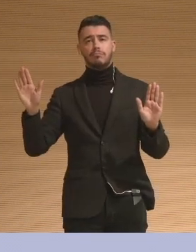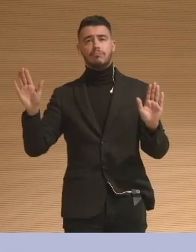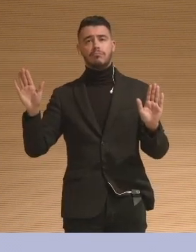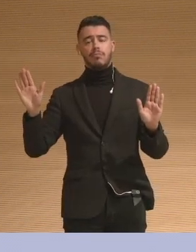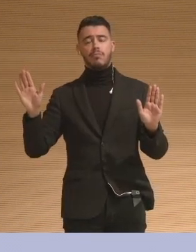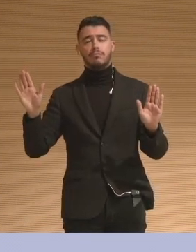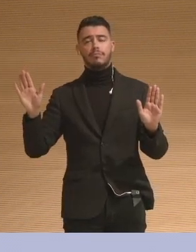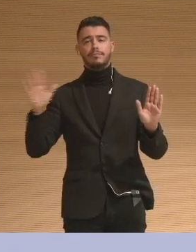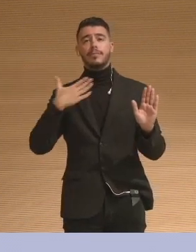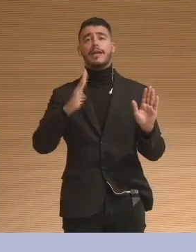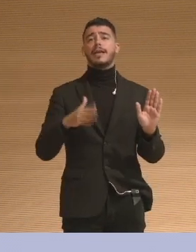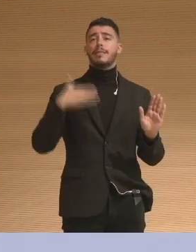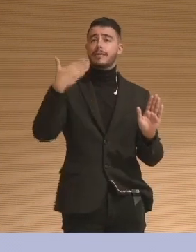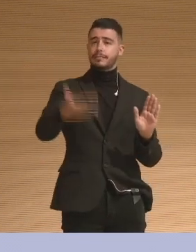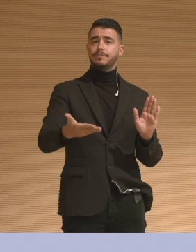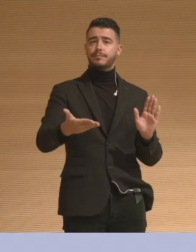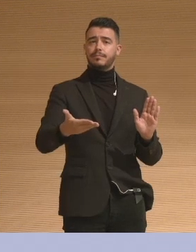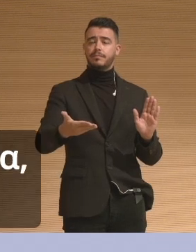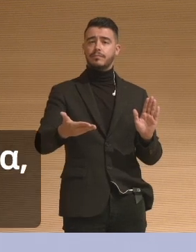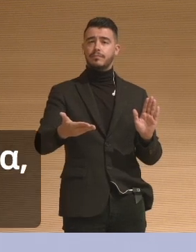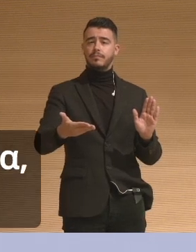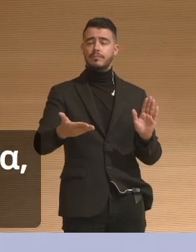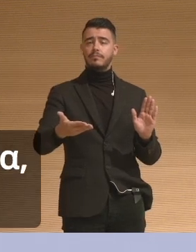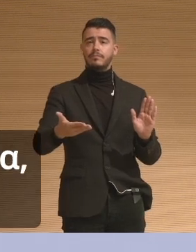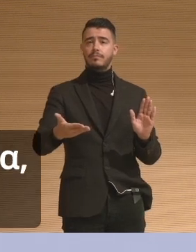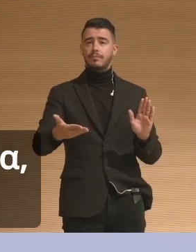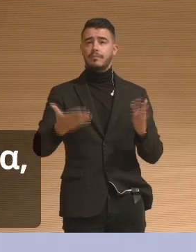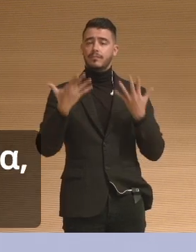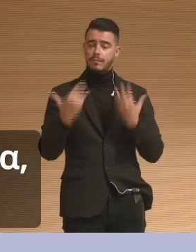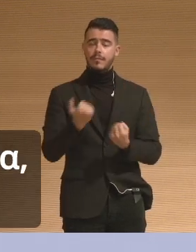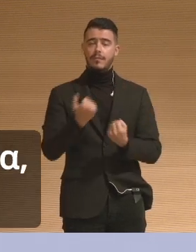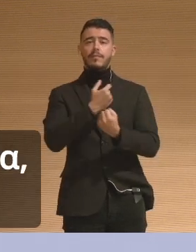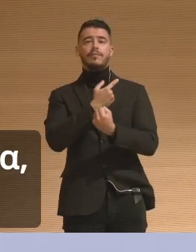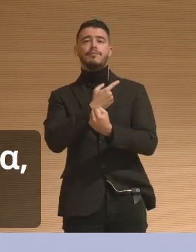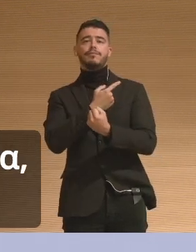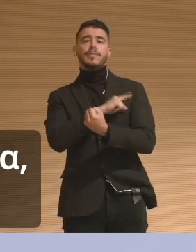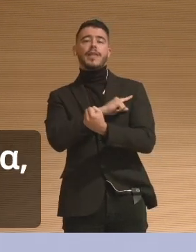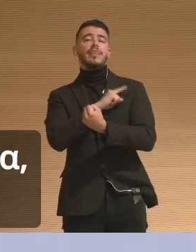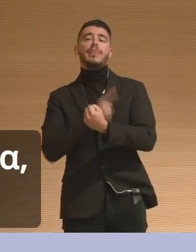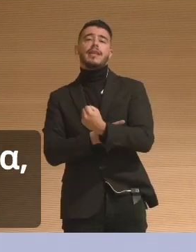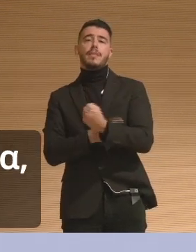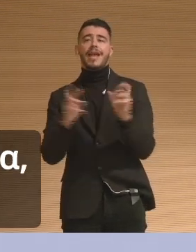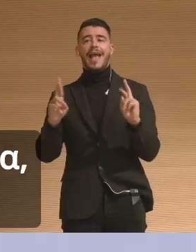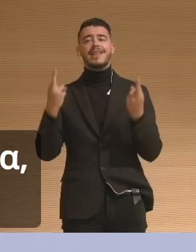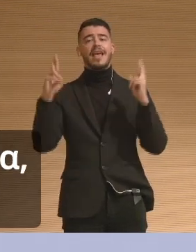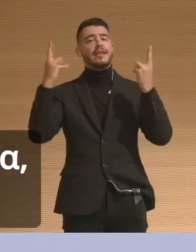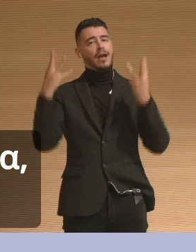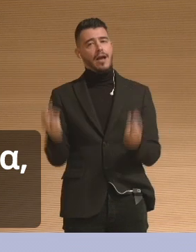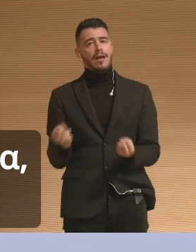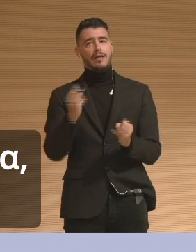then we have object dynamic actions. And these three component parts work together simultaneously,